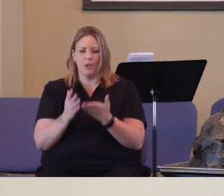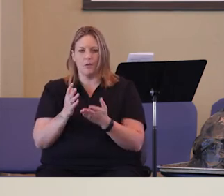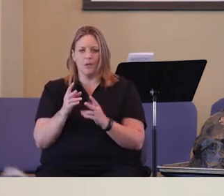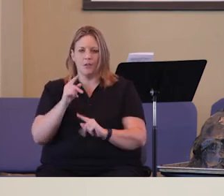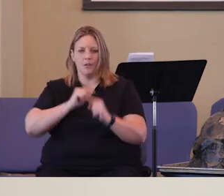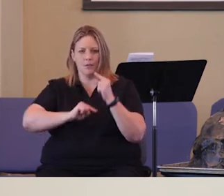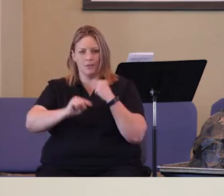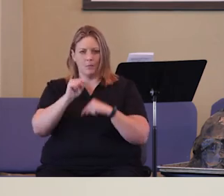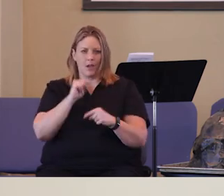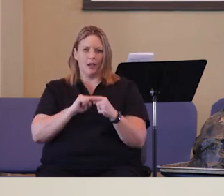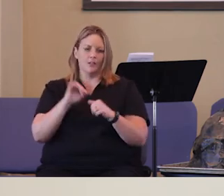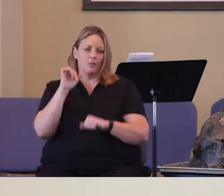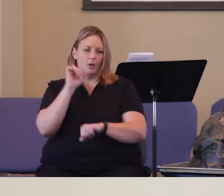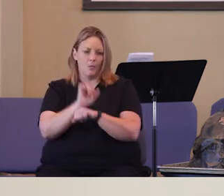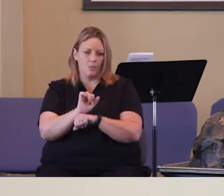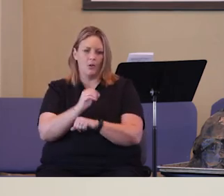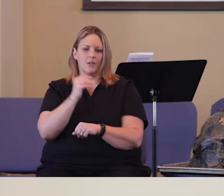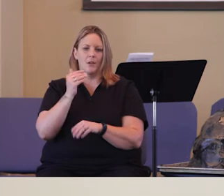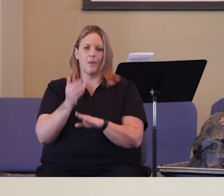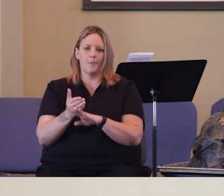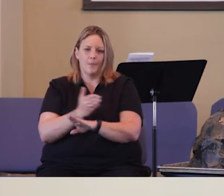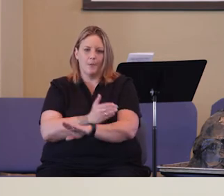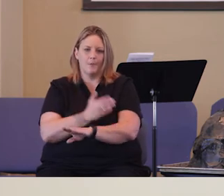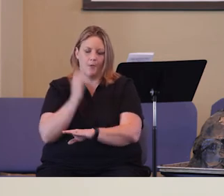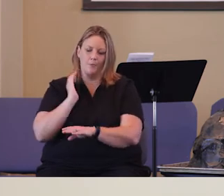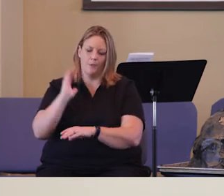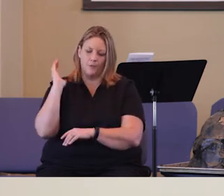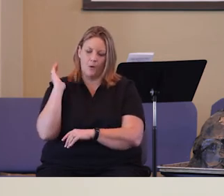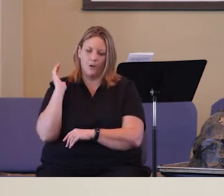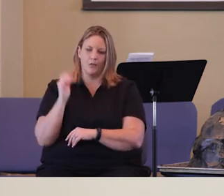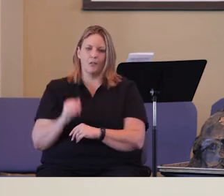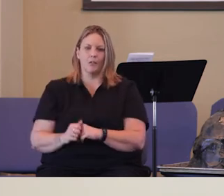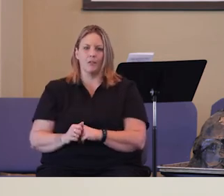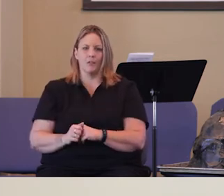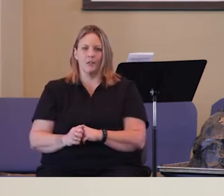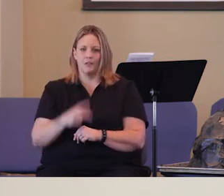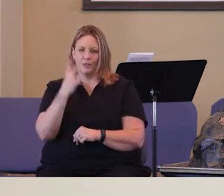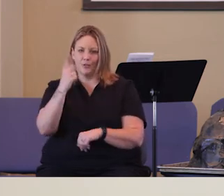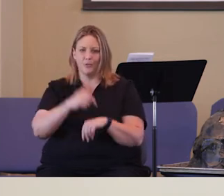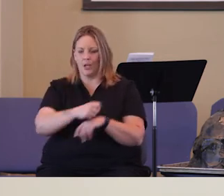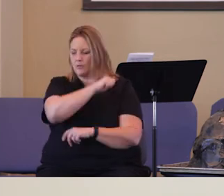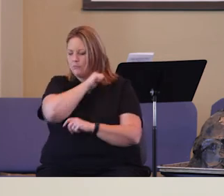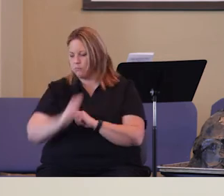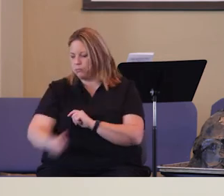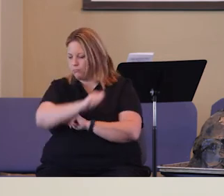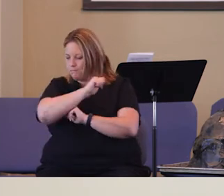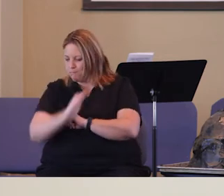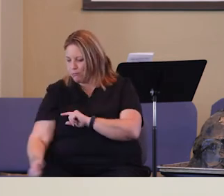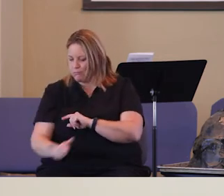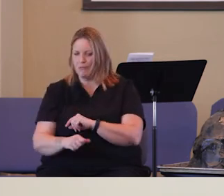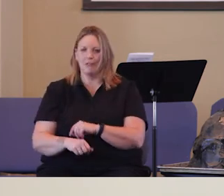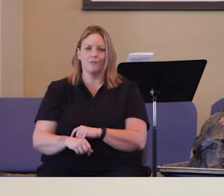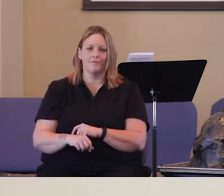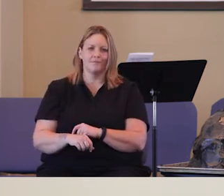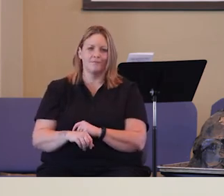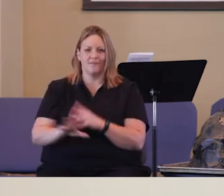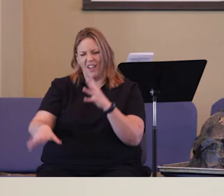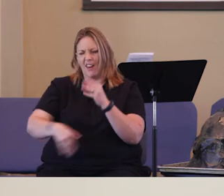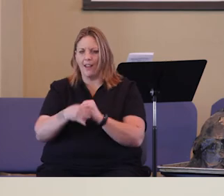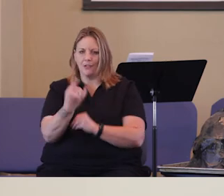anger, kind of goes back to what worked before. He strikes the rock twice, give it an extra